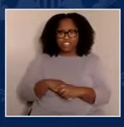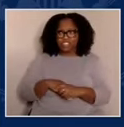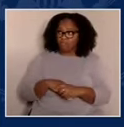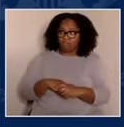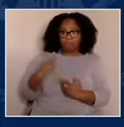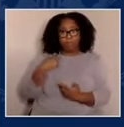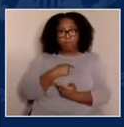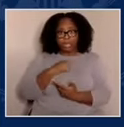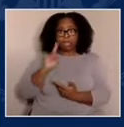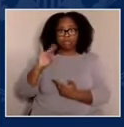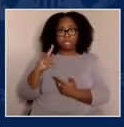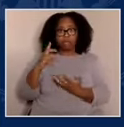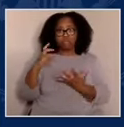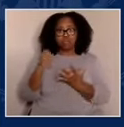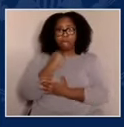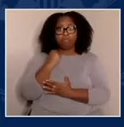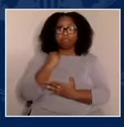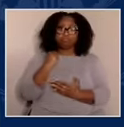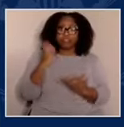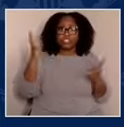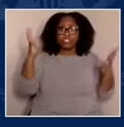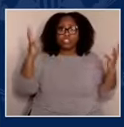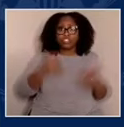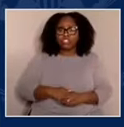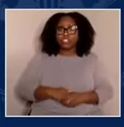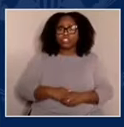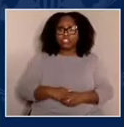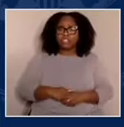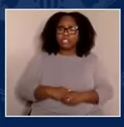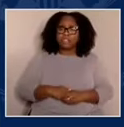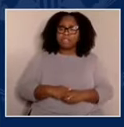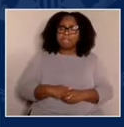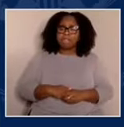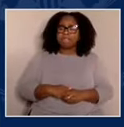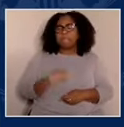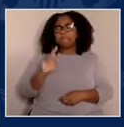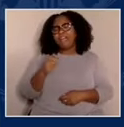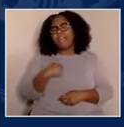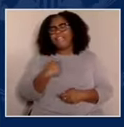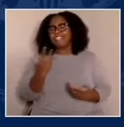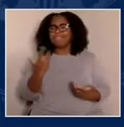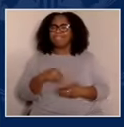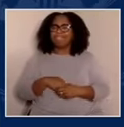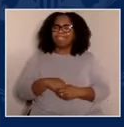won. And, but it just, I, I, just,